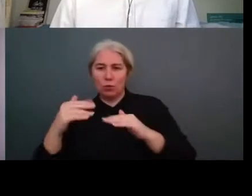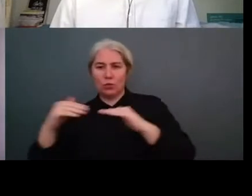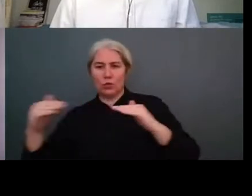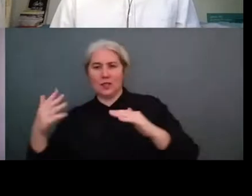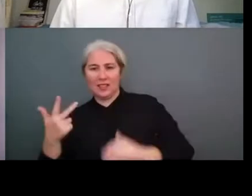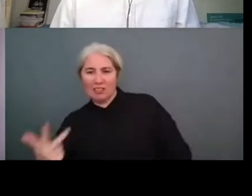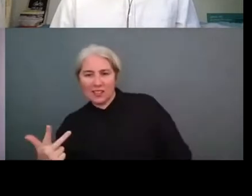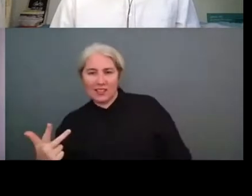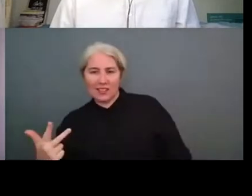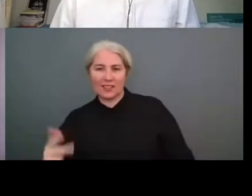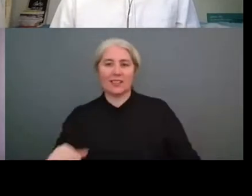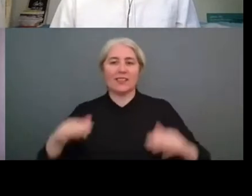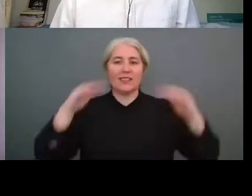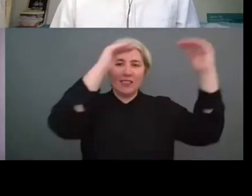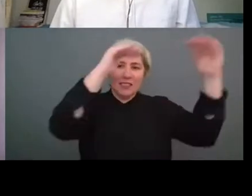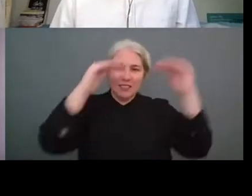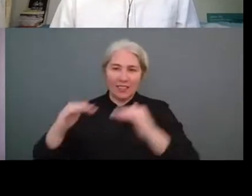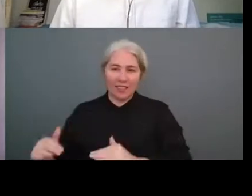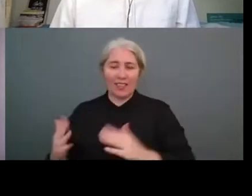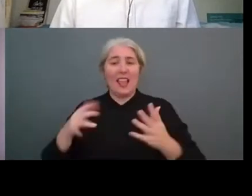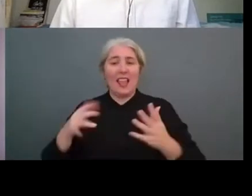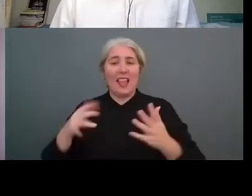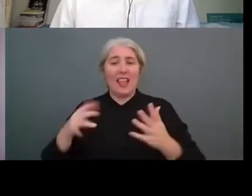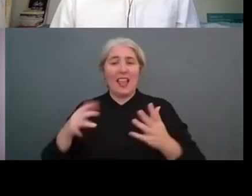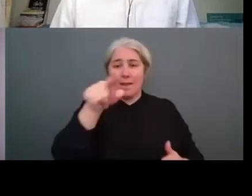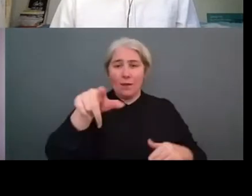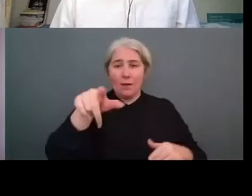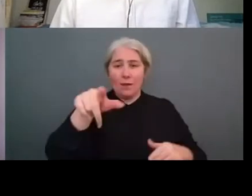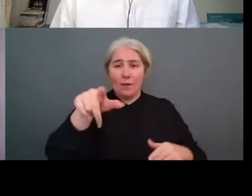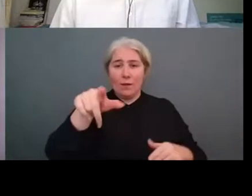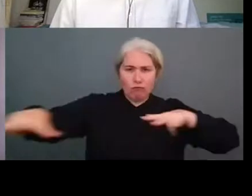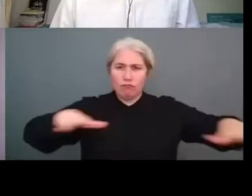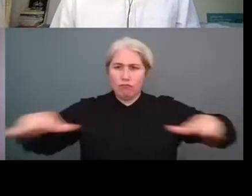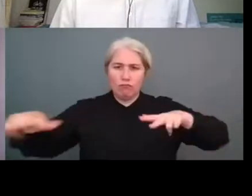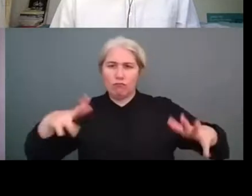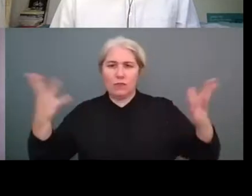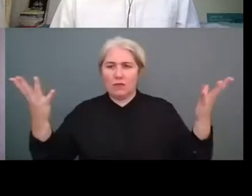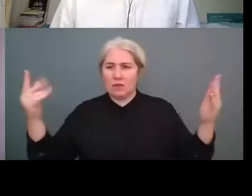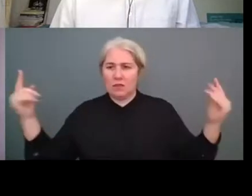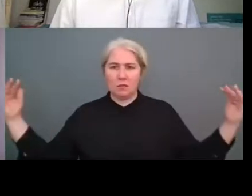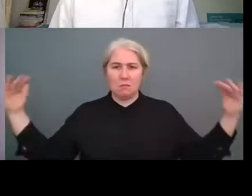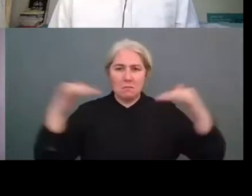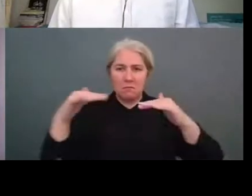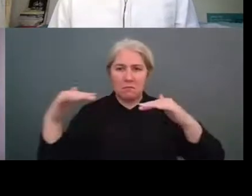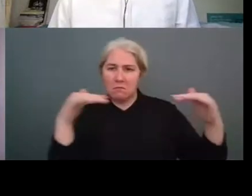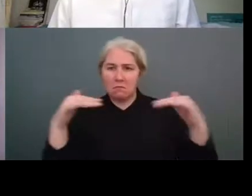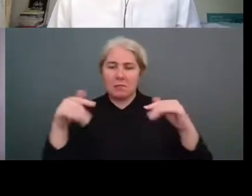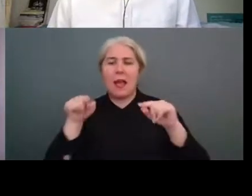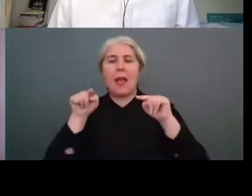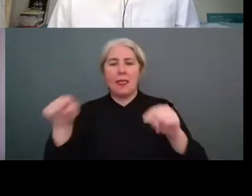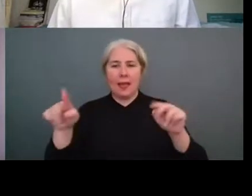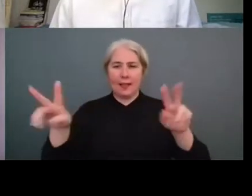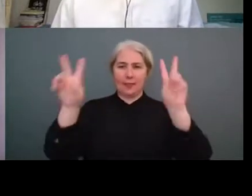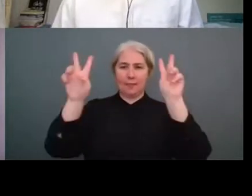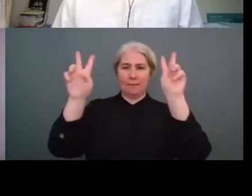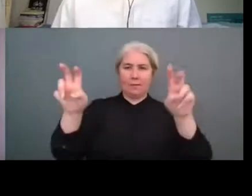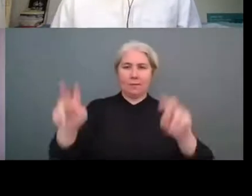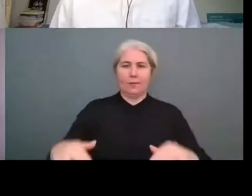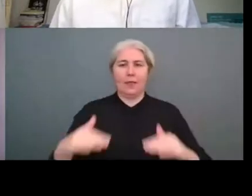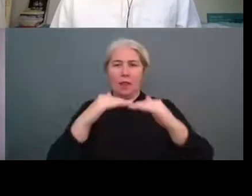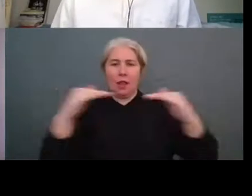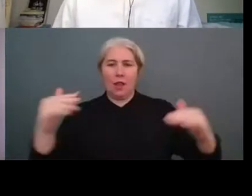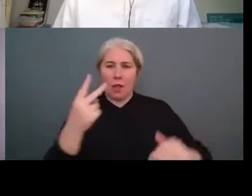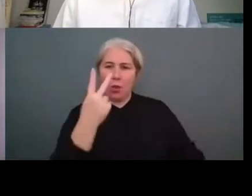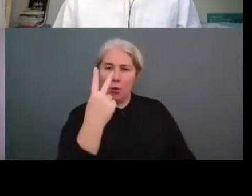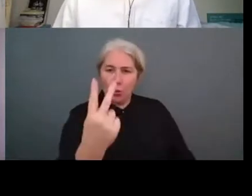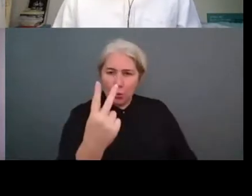organizing an event the the actual you know probably this to me would be scope two use of transport for bringing in the and